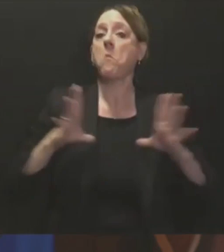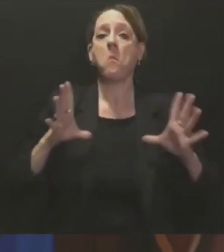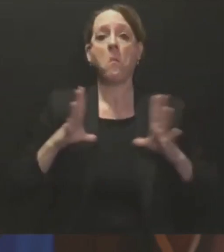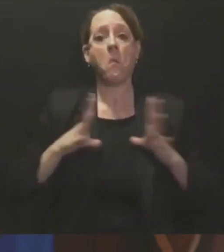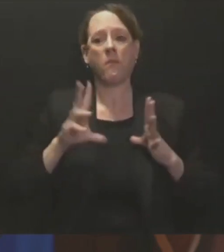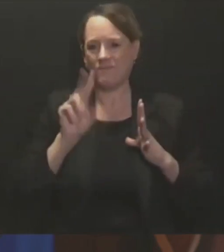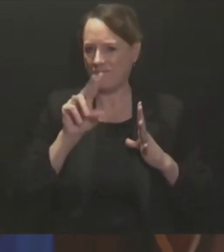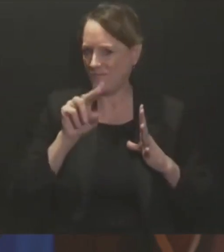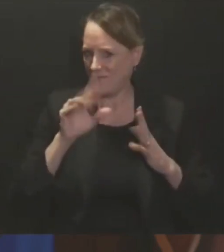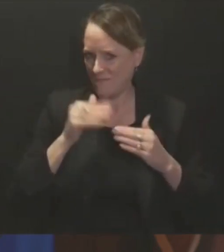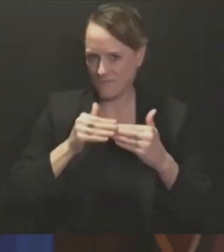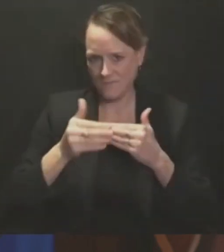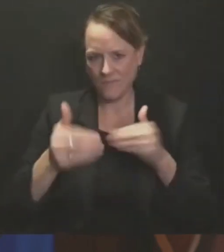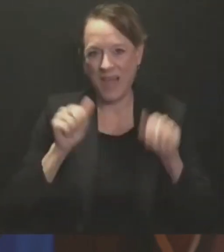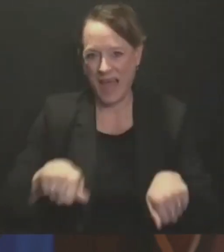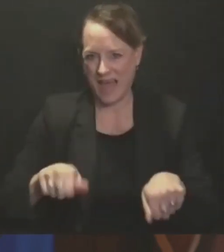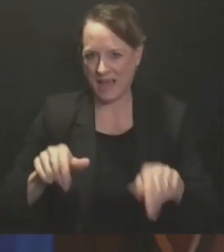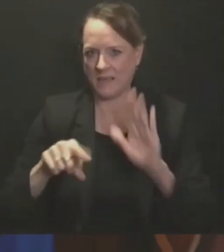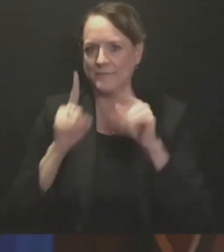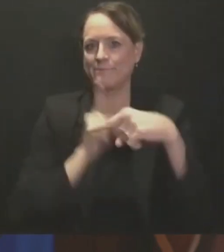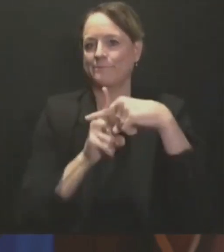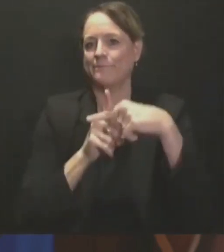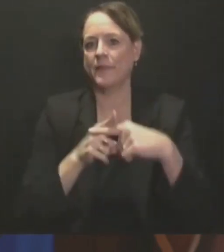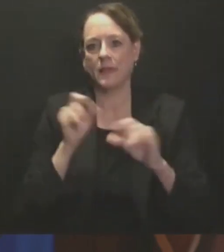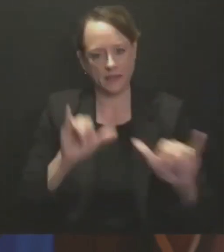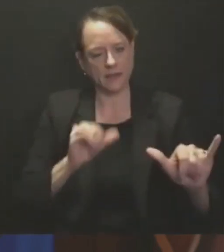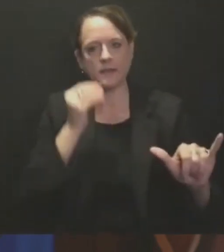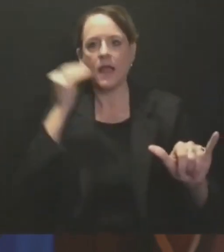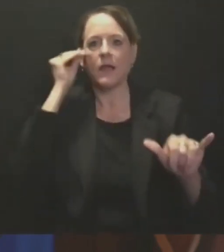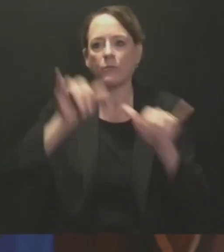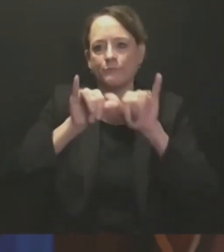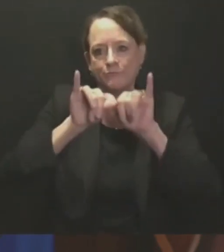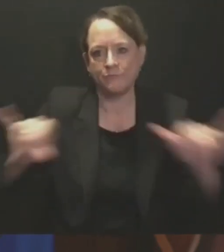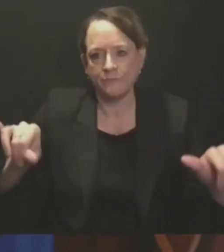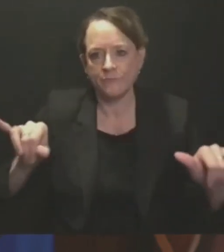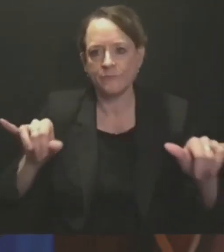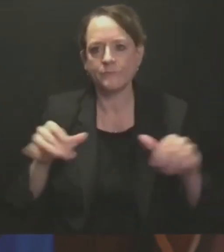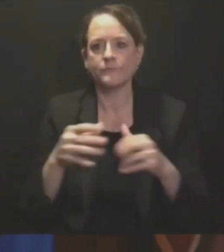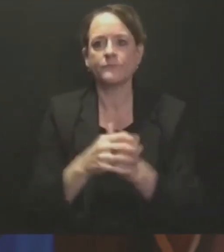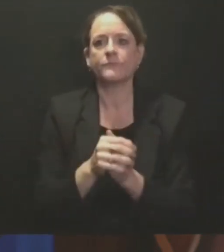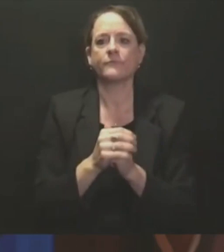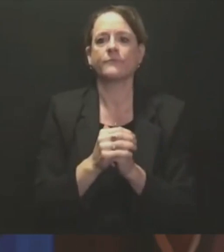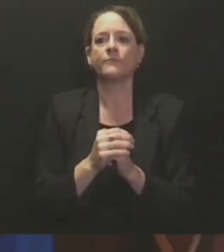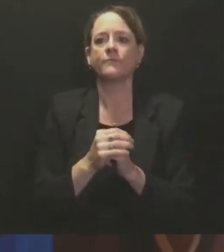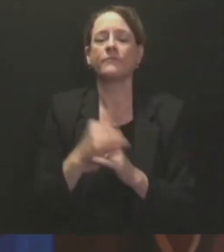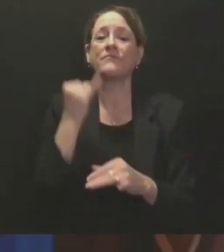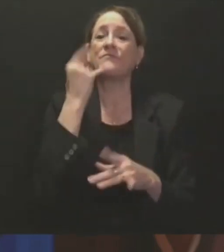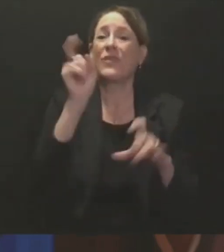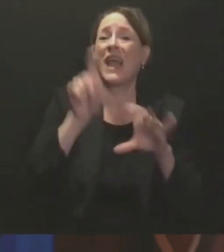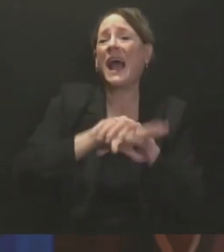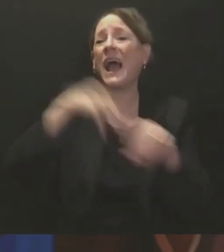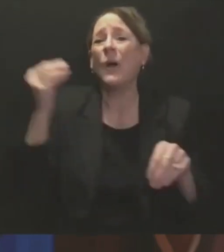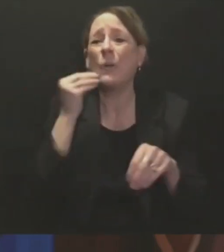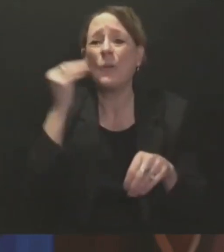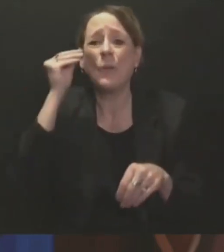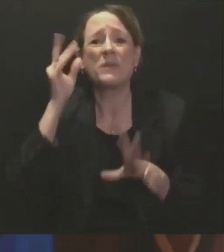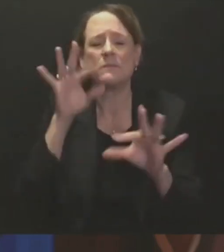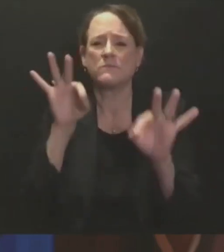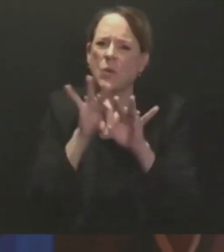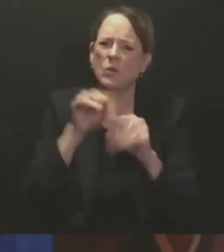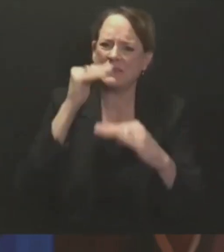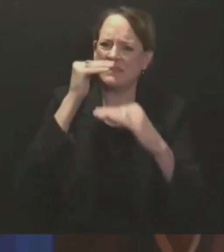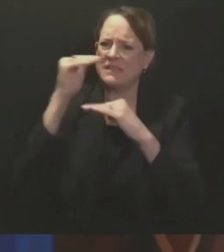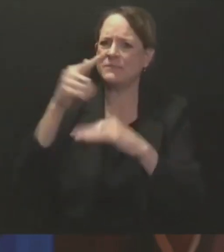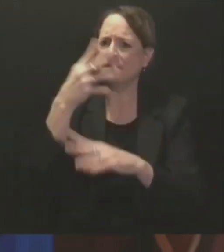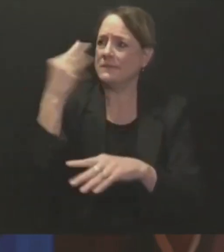home. Otherwise, if you have to leave your home, limit it to essential needs or errands. Please only leave your home if it's